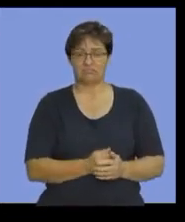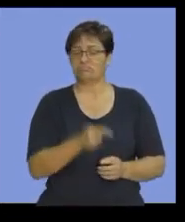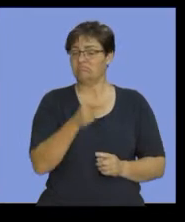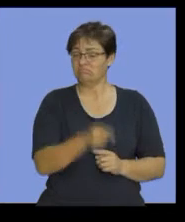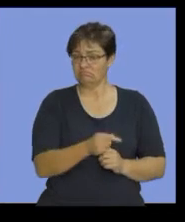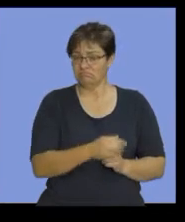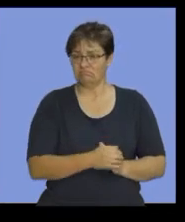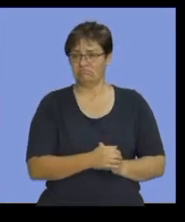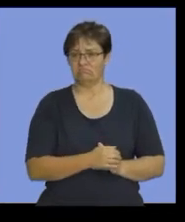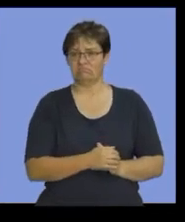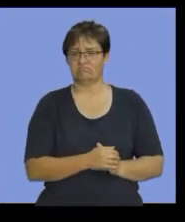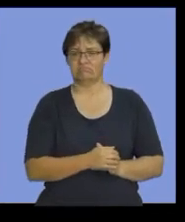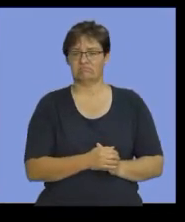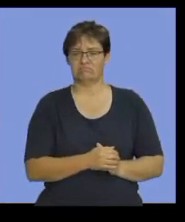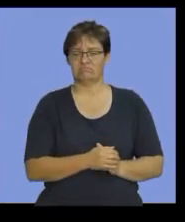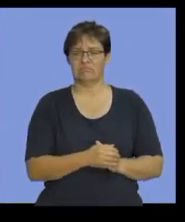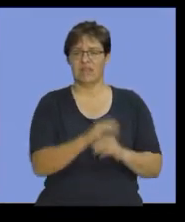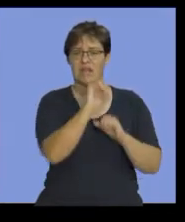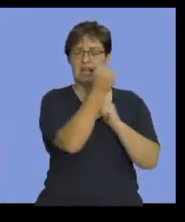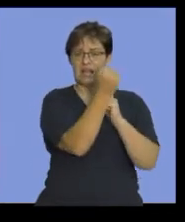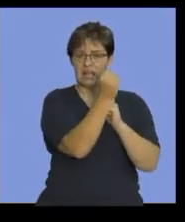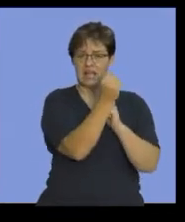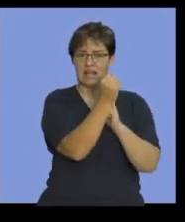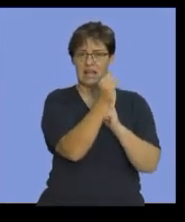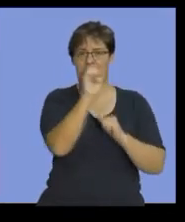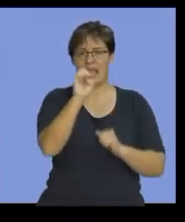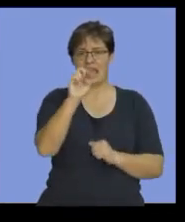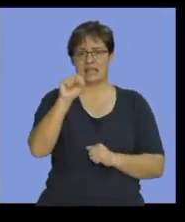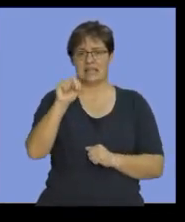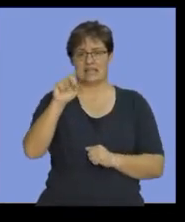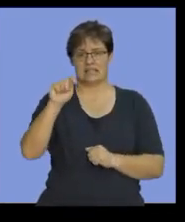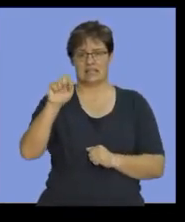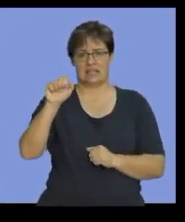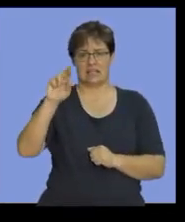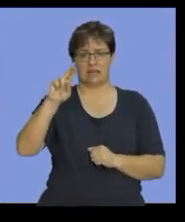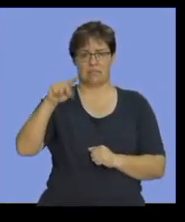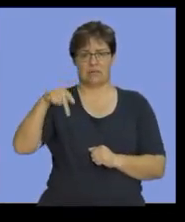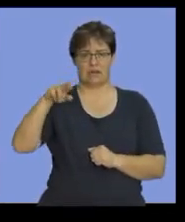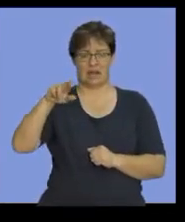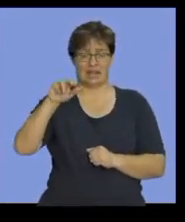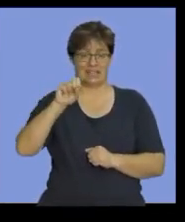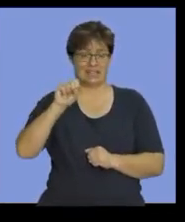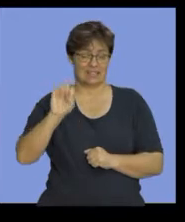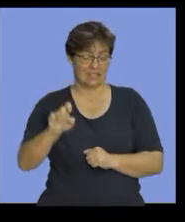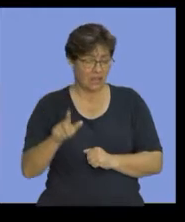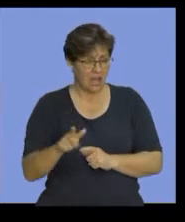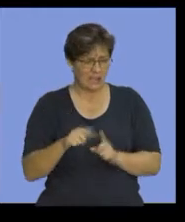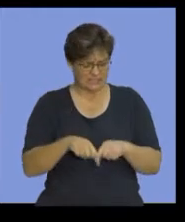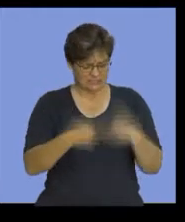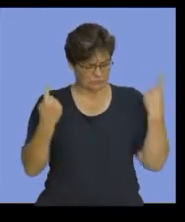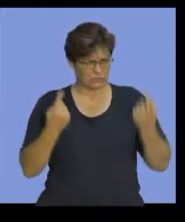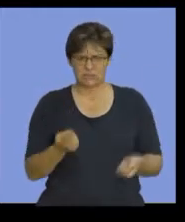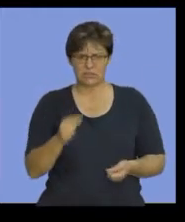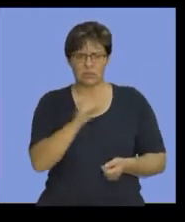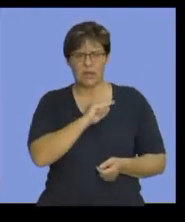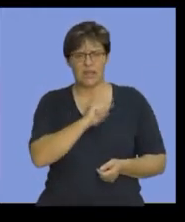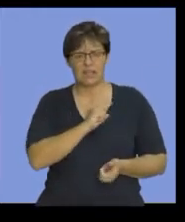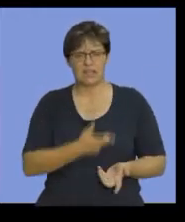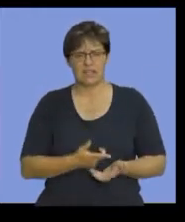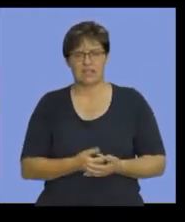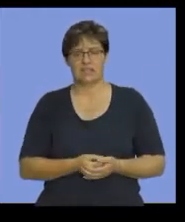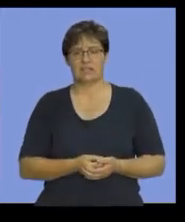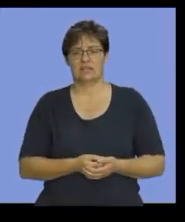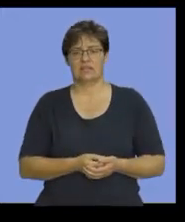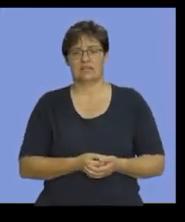then we said that manufacturing enterprises are different. Why are they different? Because